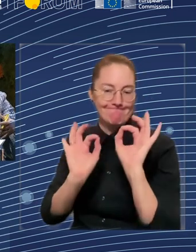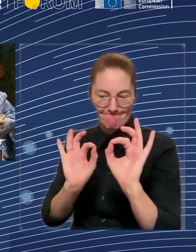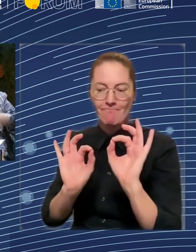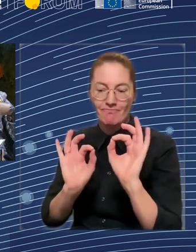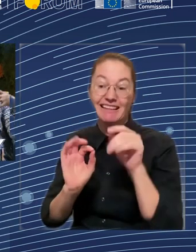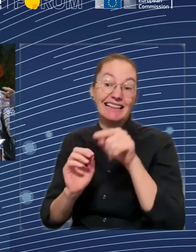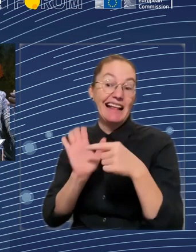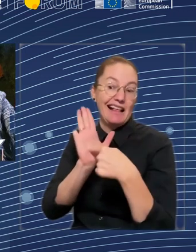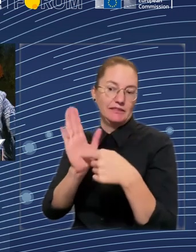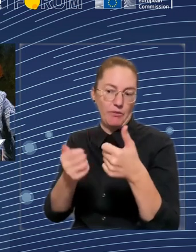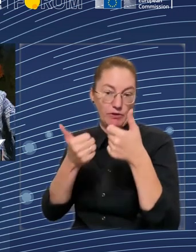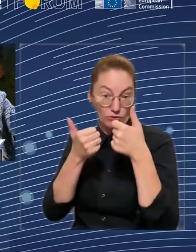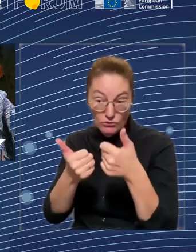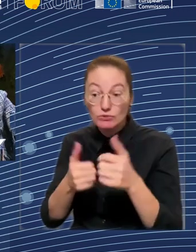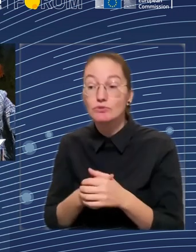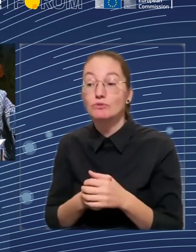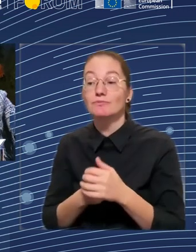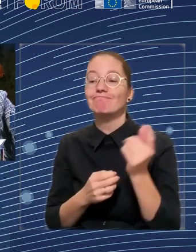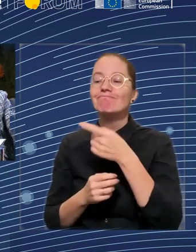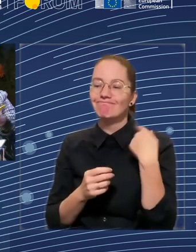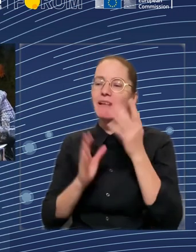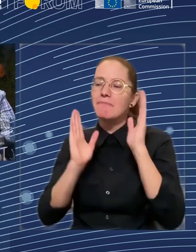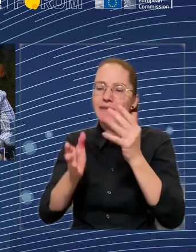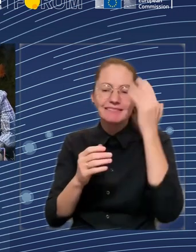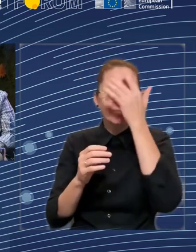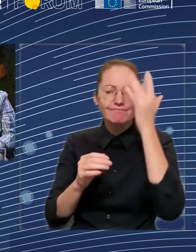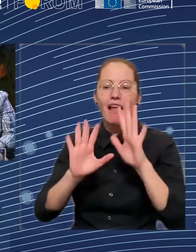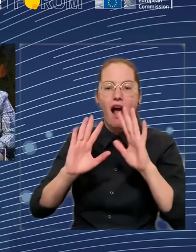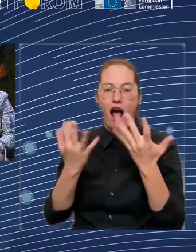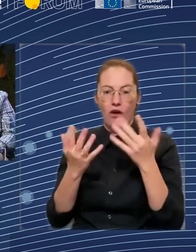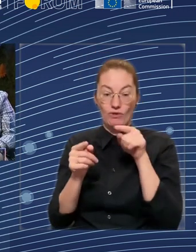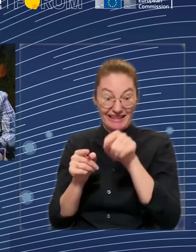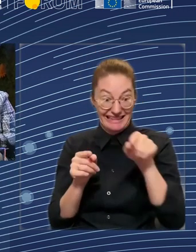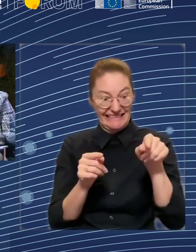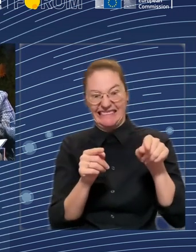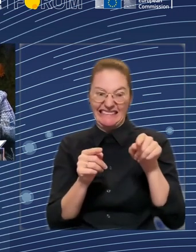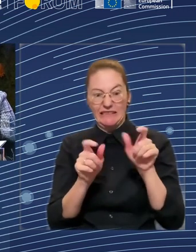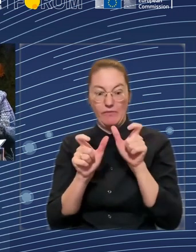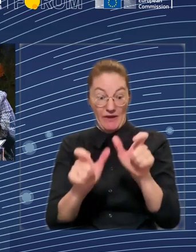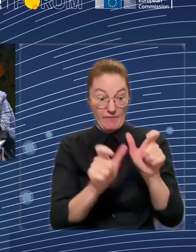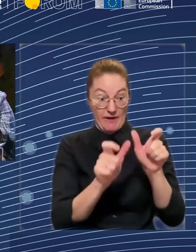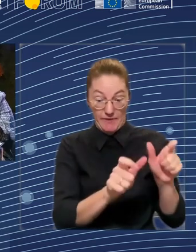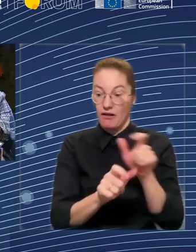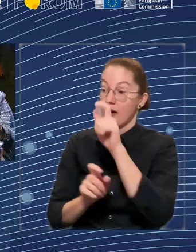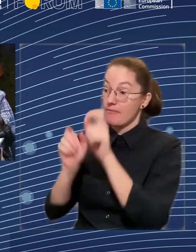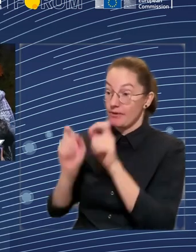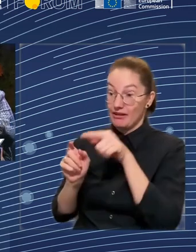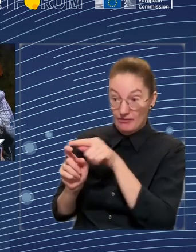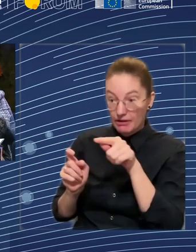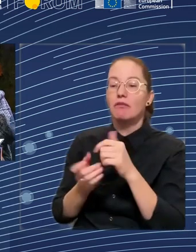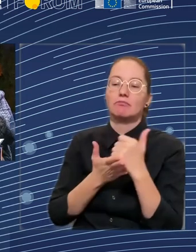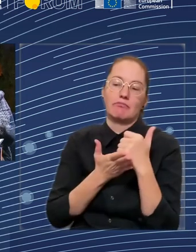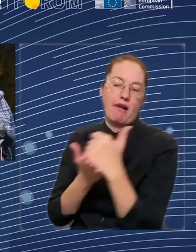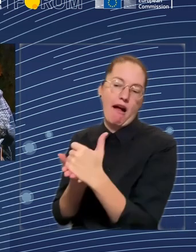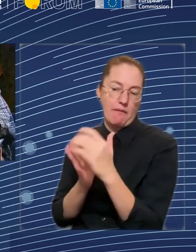poverty, into different kinds of risks that lead to the social exclusion. And if we do it like that, and social